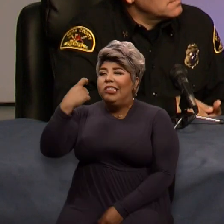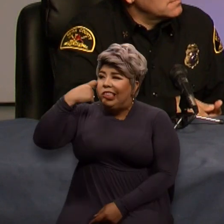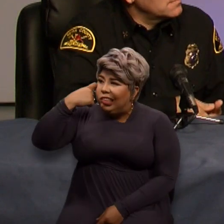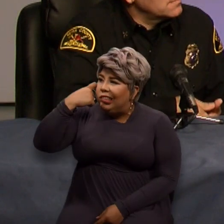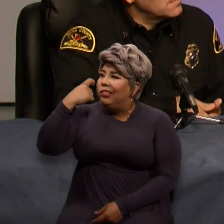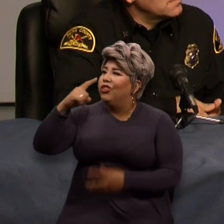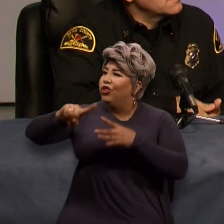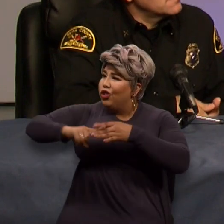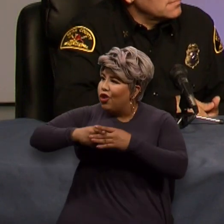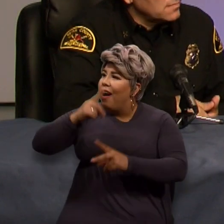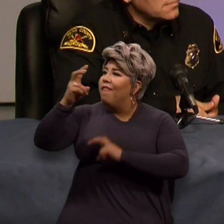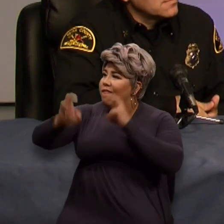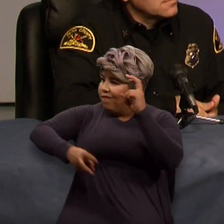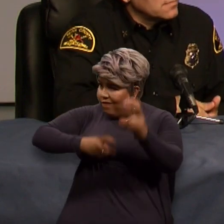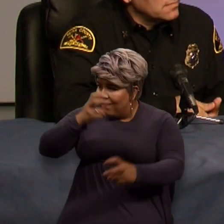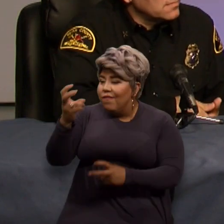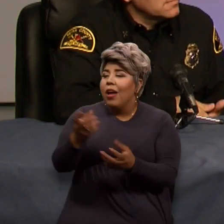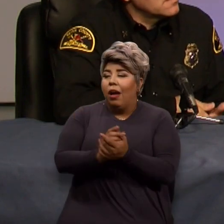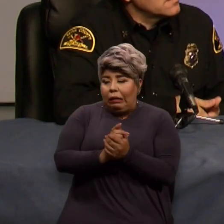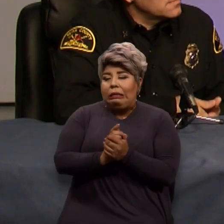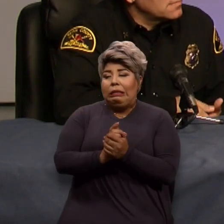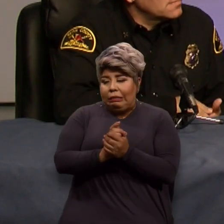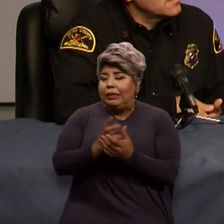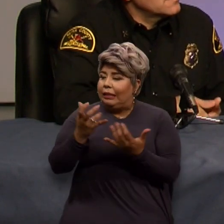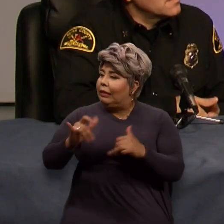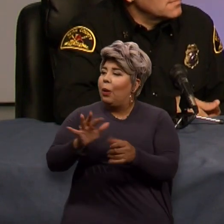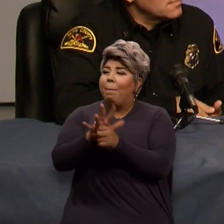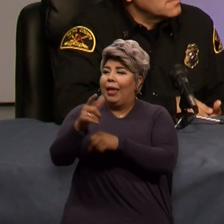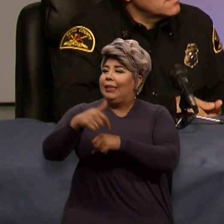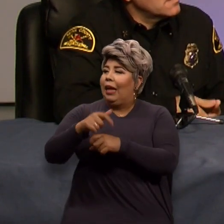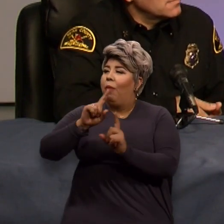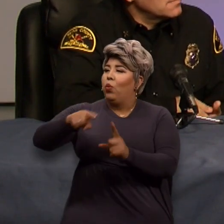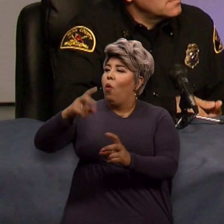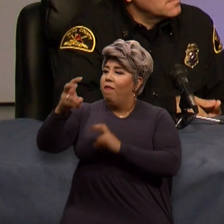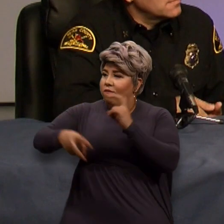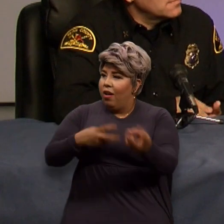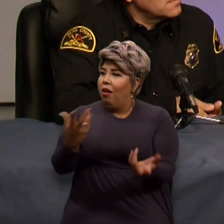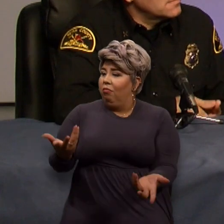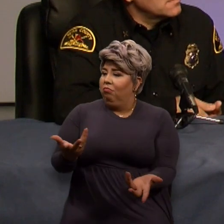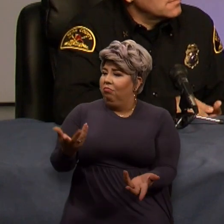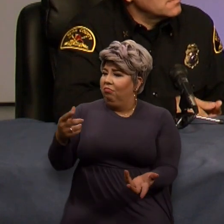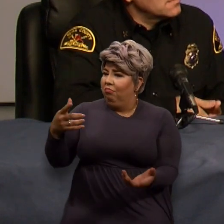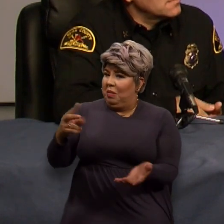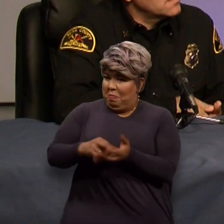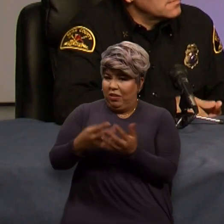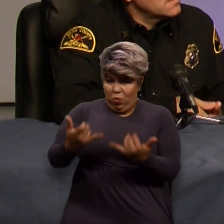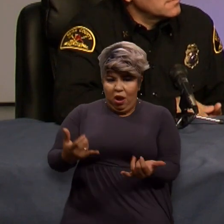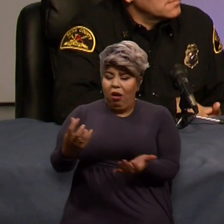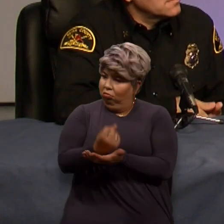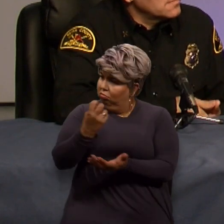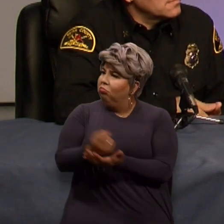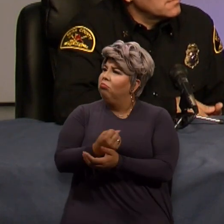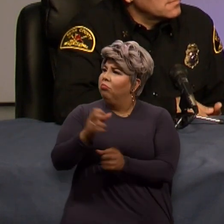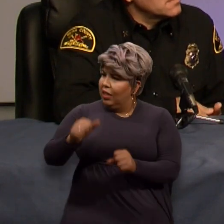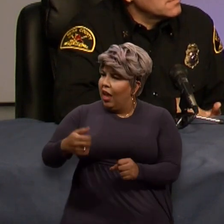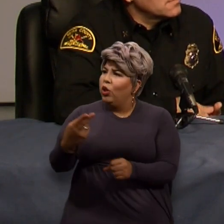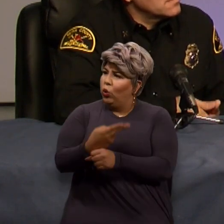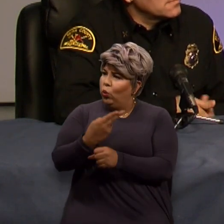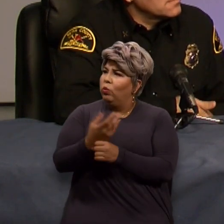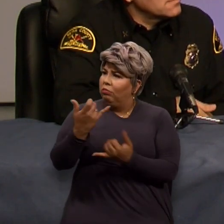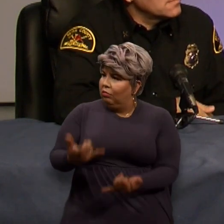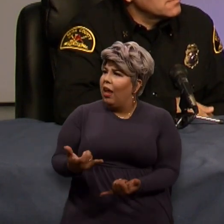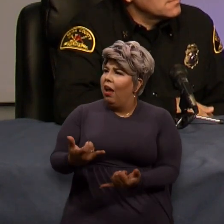first day of the Kern County Fair yesterday, and there's still a lot of fair time to go. Right. This is the time right now to even download it and just